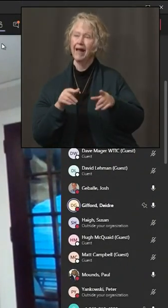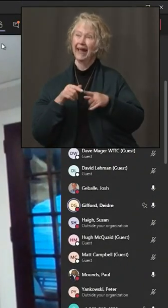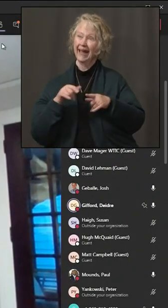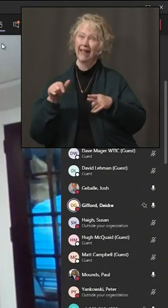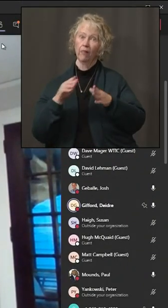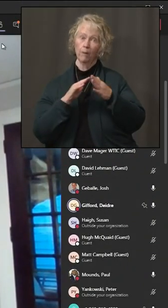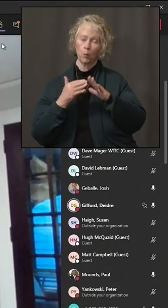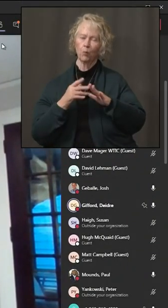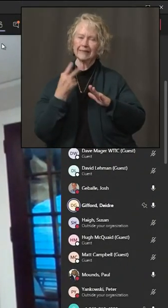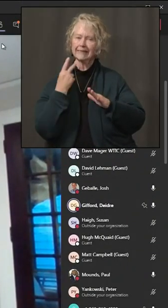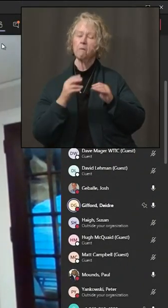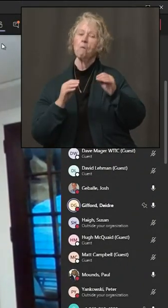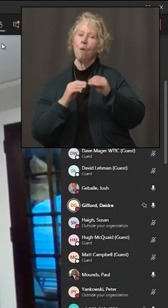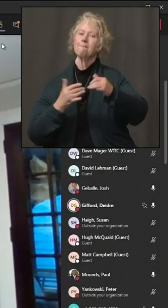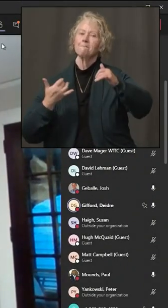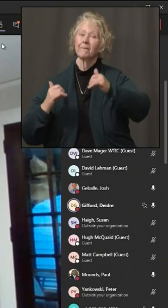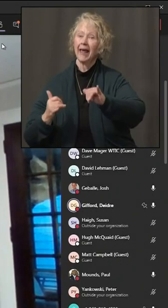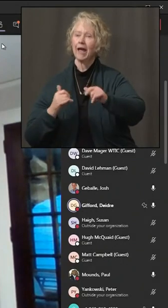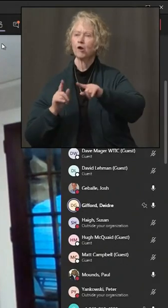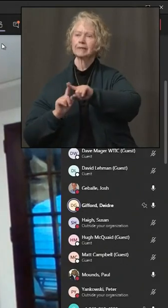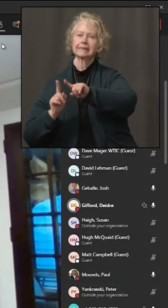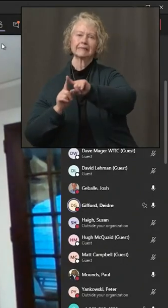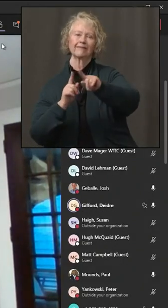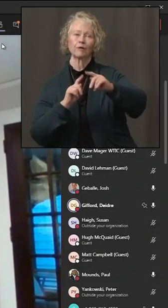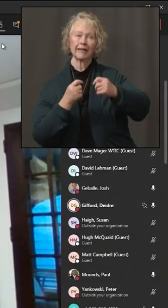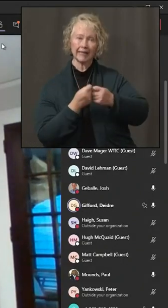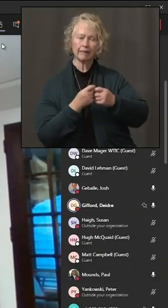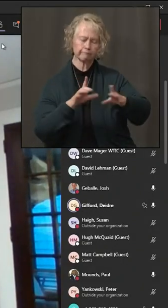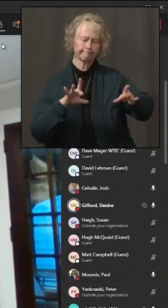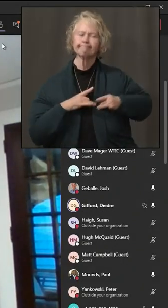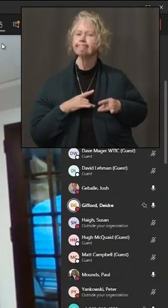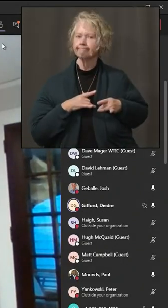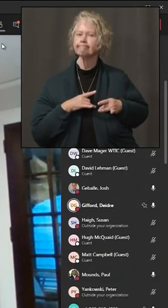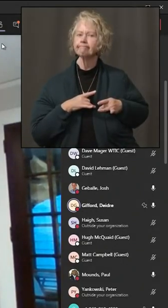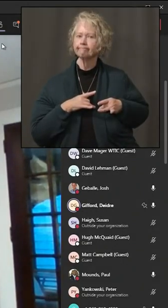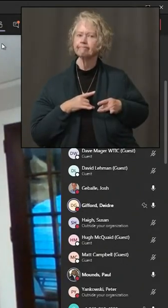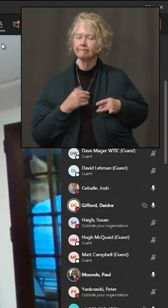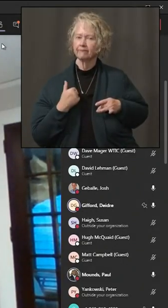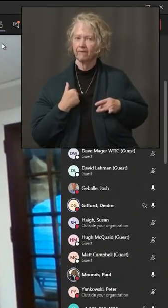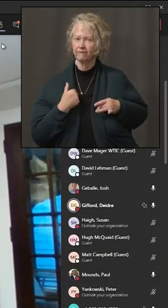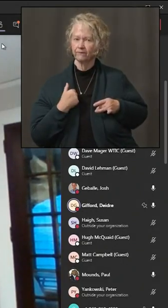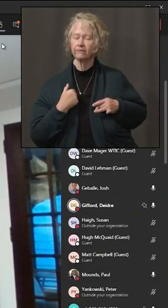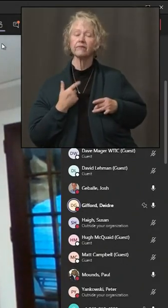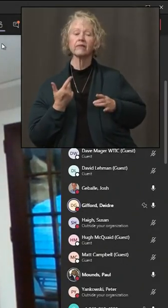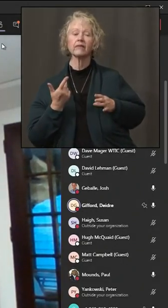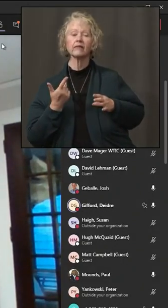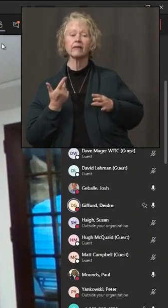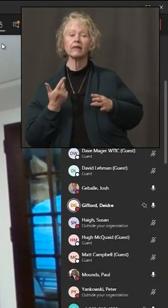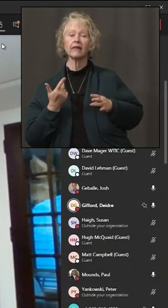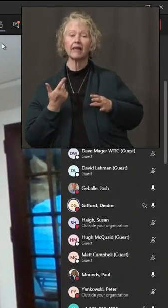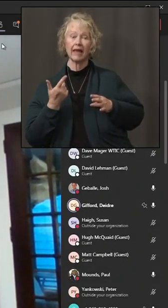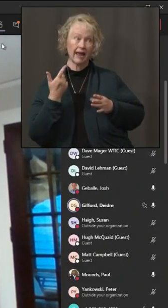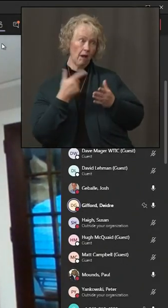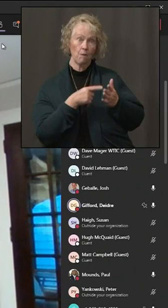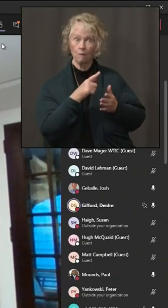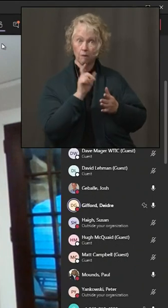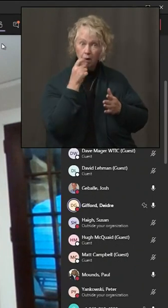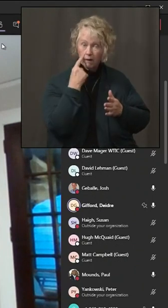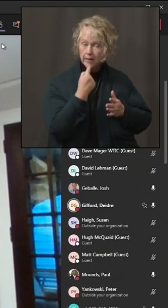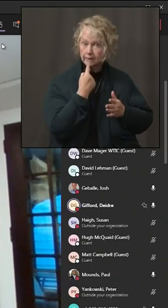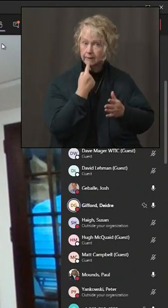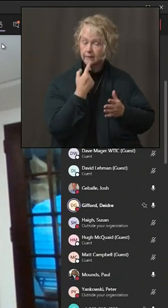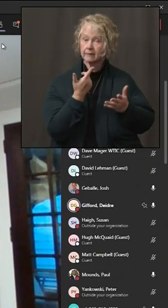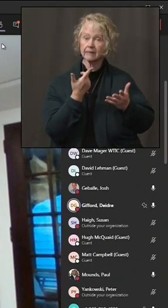players on these various teams that have a COVID infection. And as the governor alluded to,